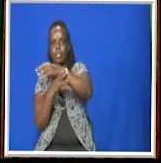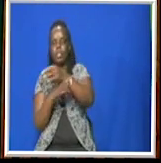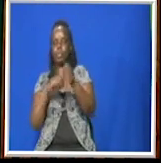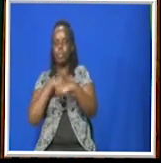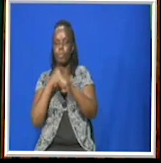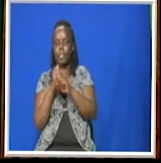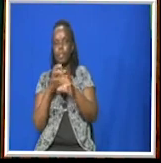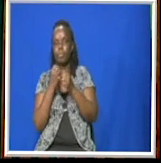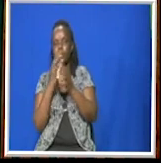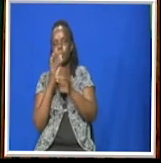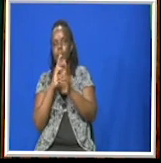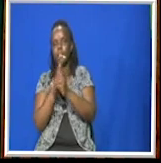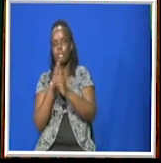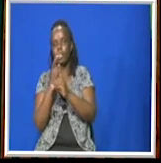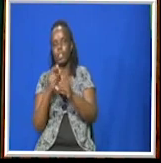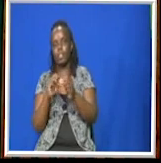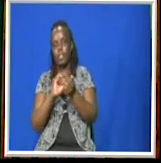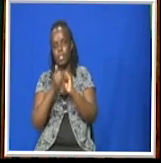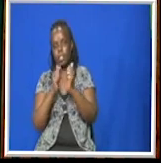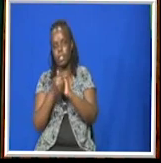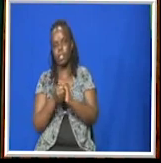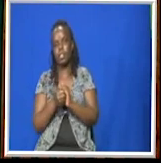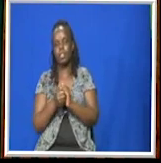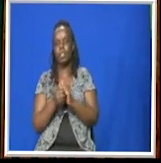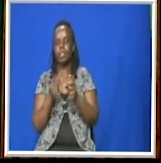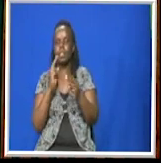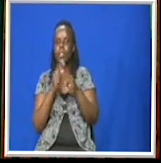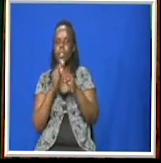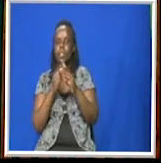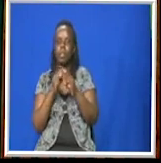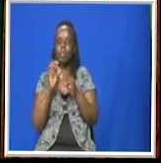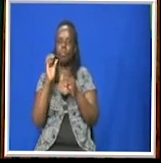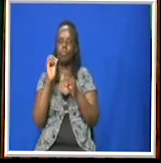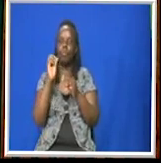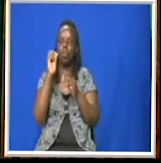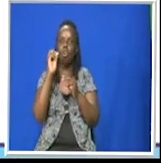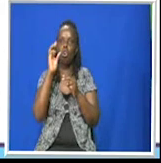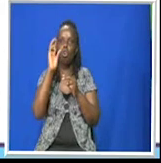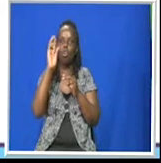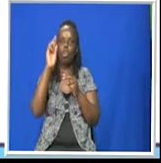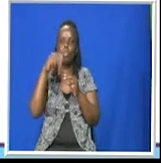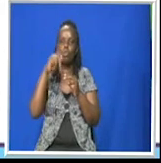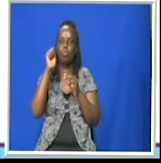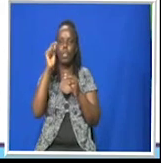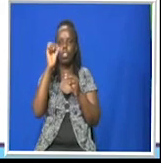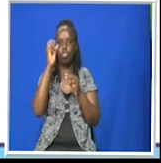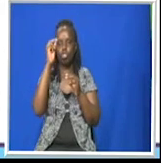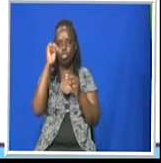So that change is what is called occupational mobility. Land is not homogeneous.